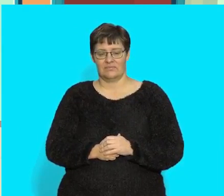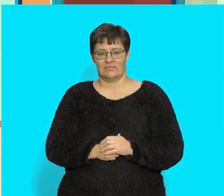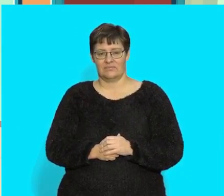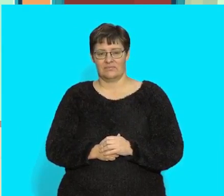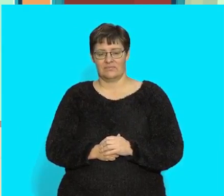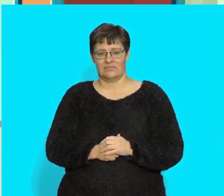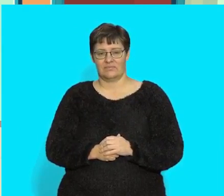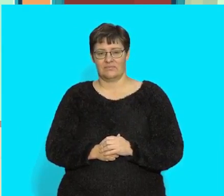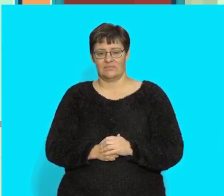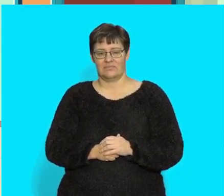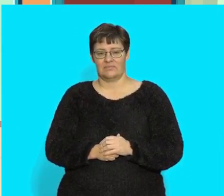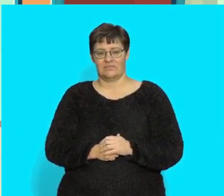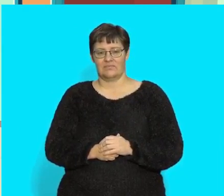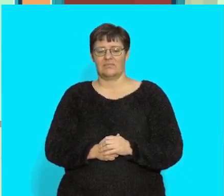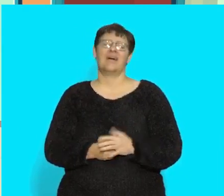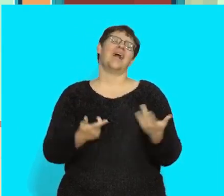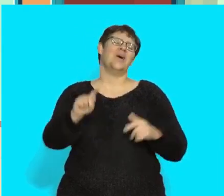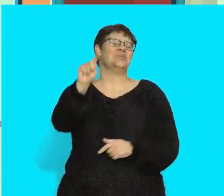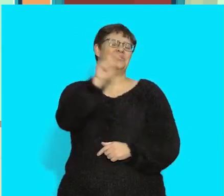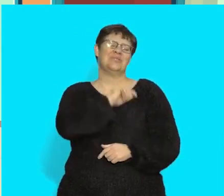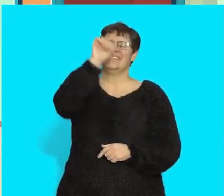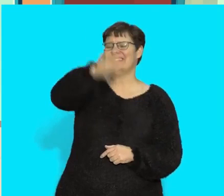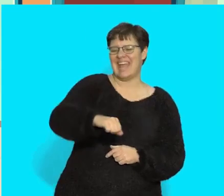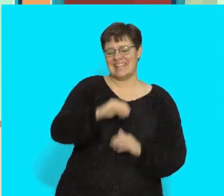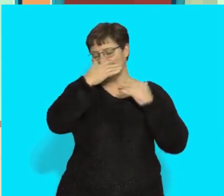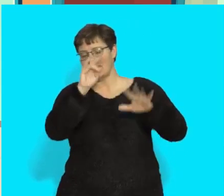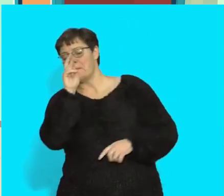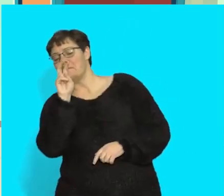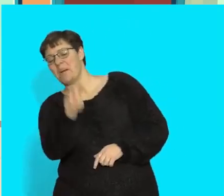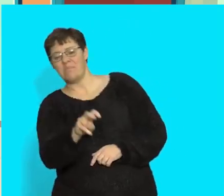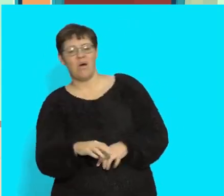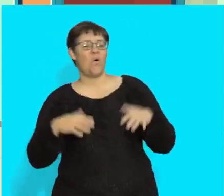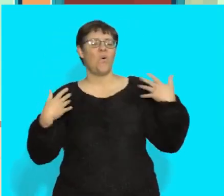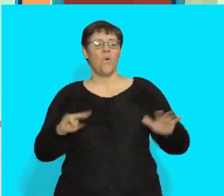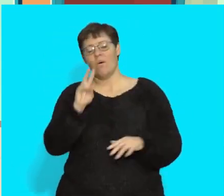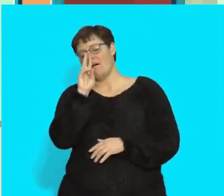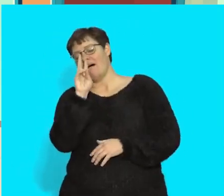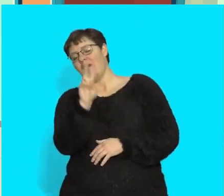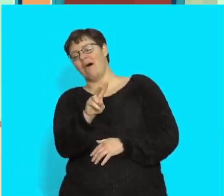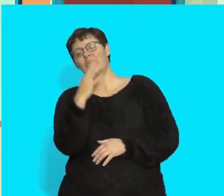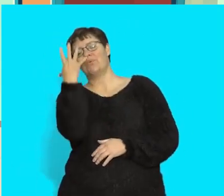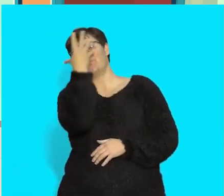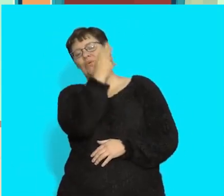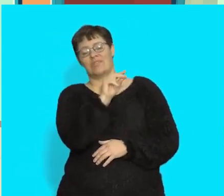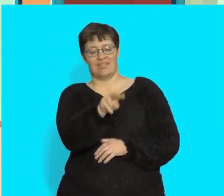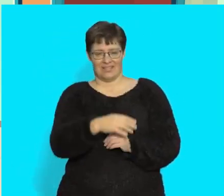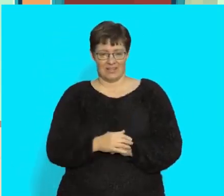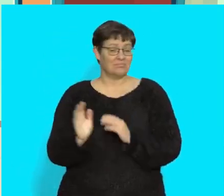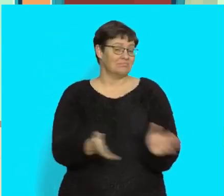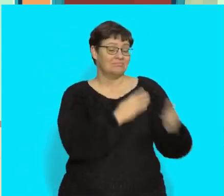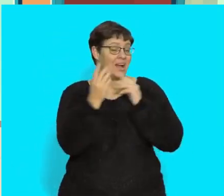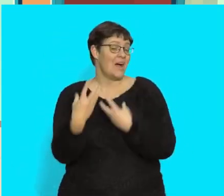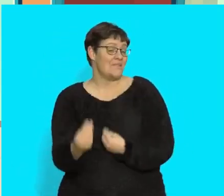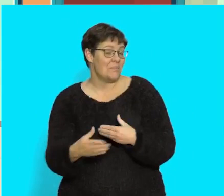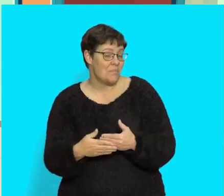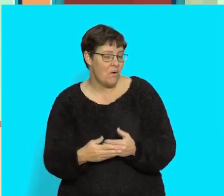Of course it's the sea. What a wonderful view. Here's another one. I spy with